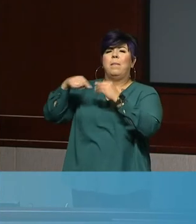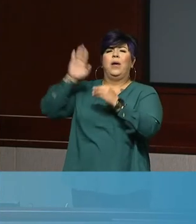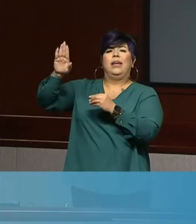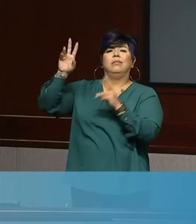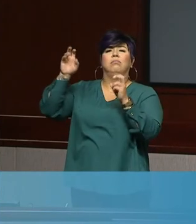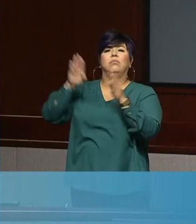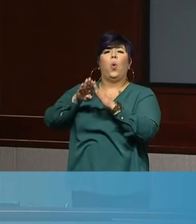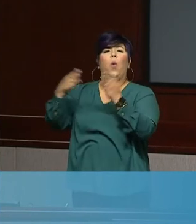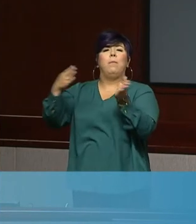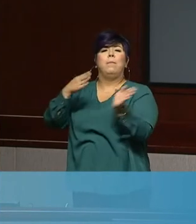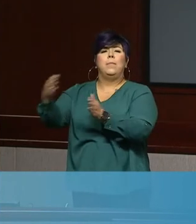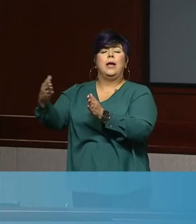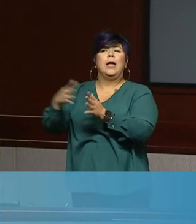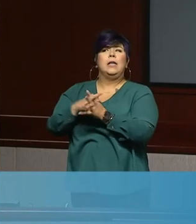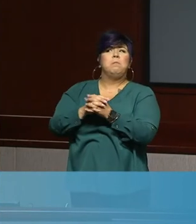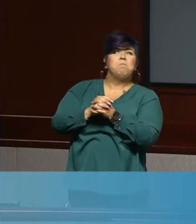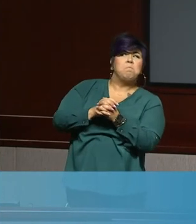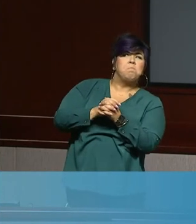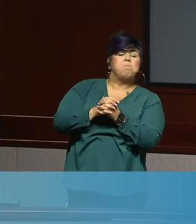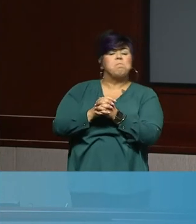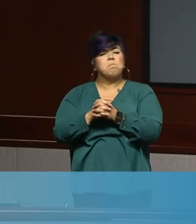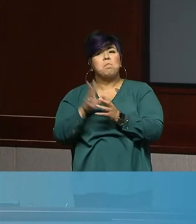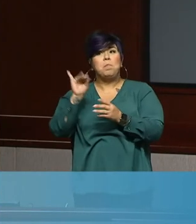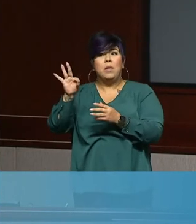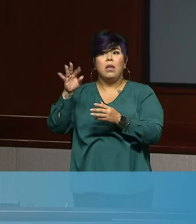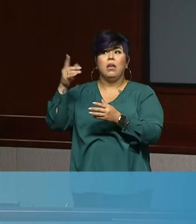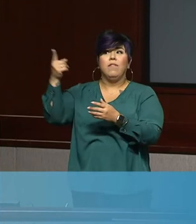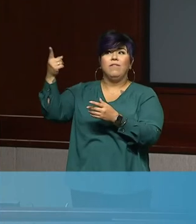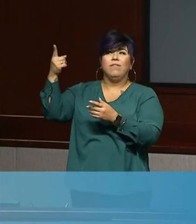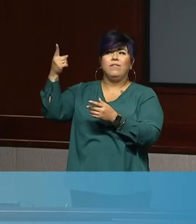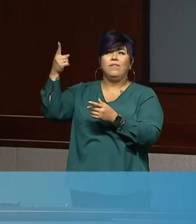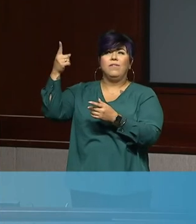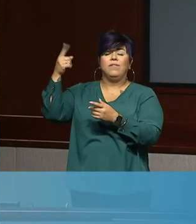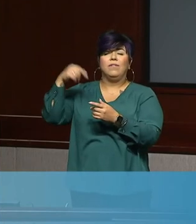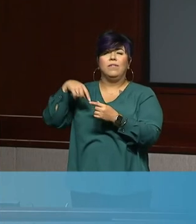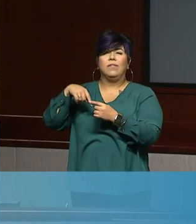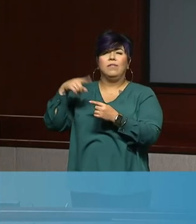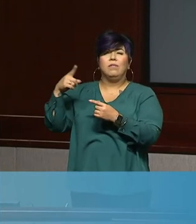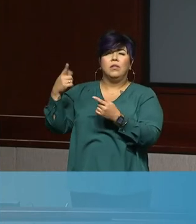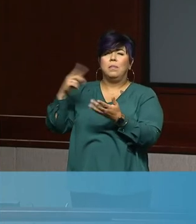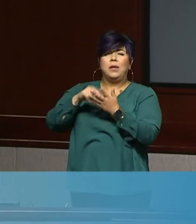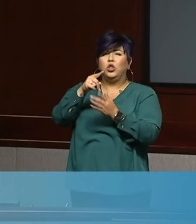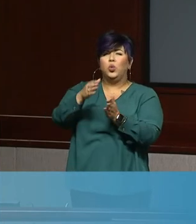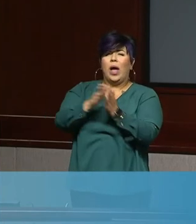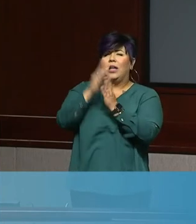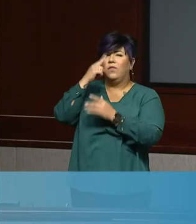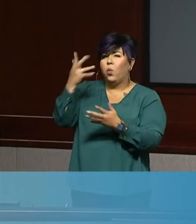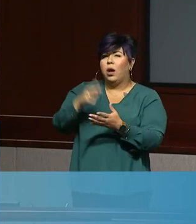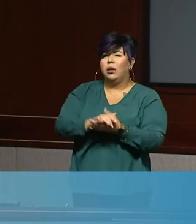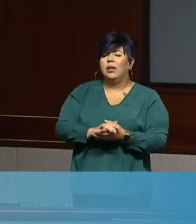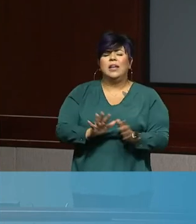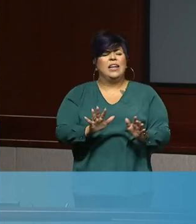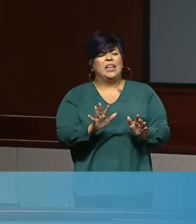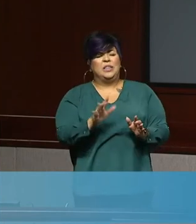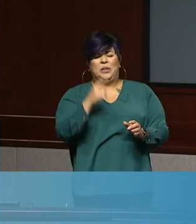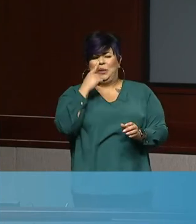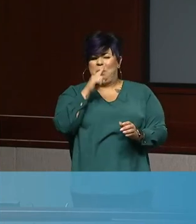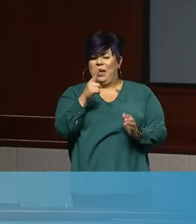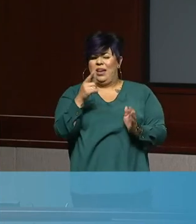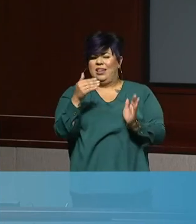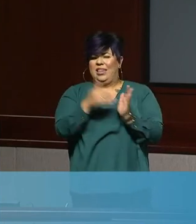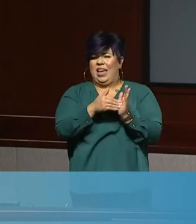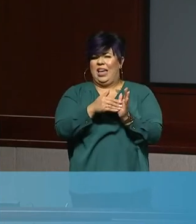you guys ask for? I'm sorry. If you could repeat that one more time, you're a little low on the volume.